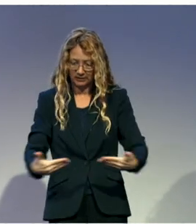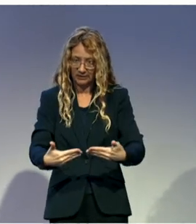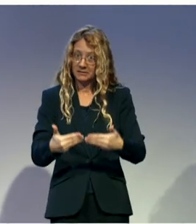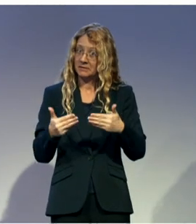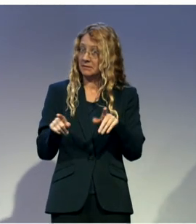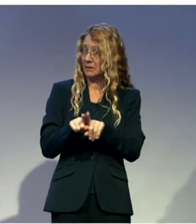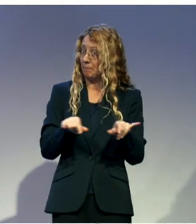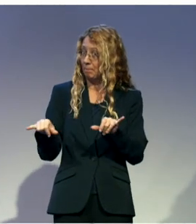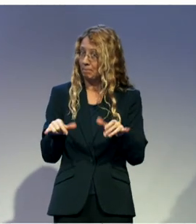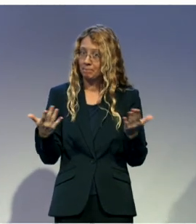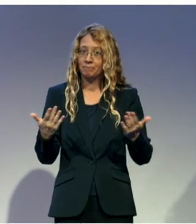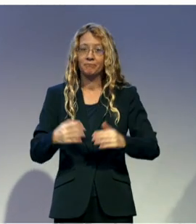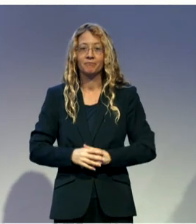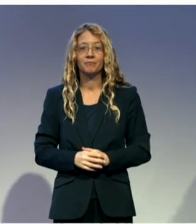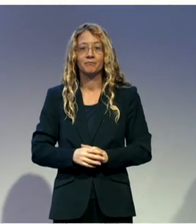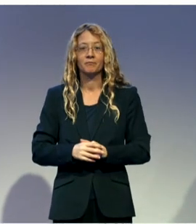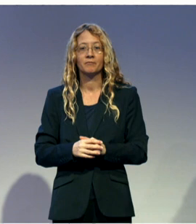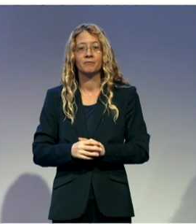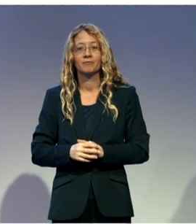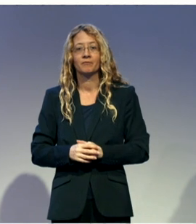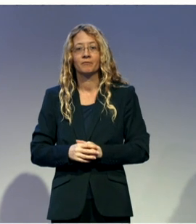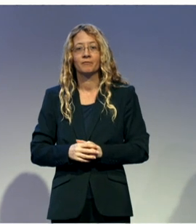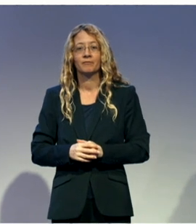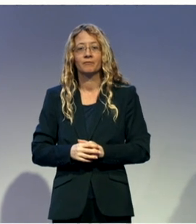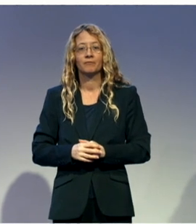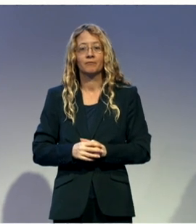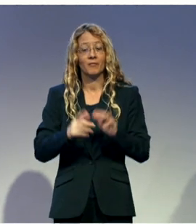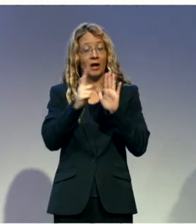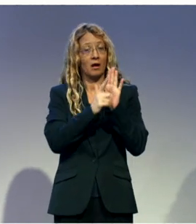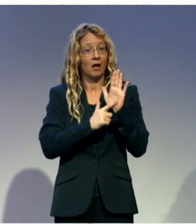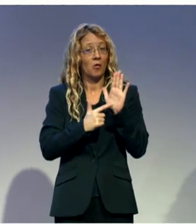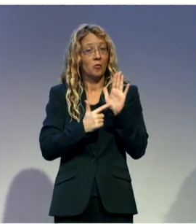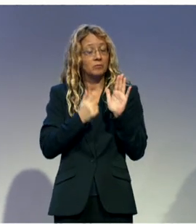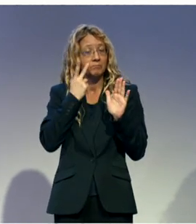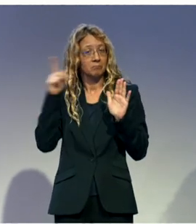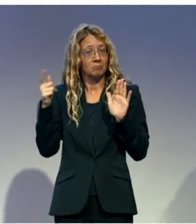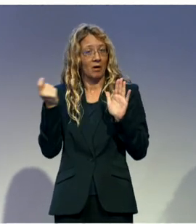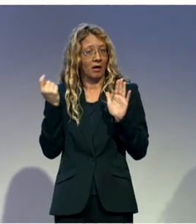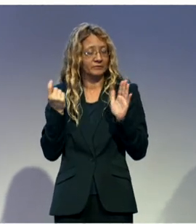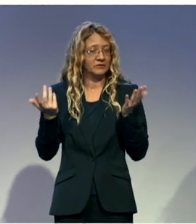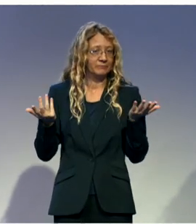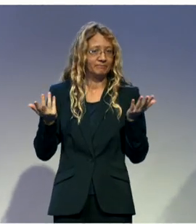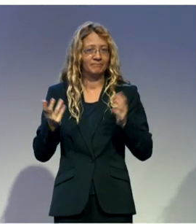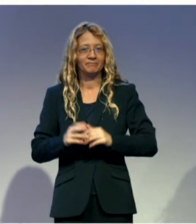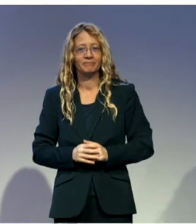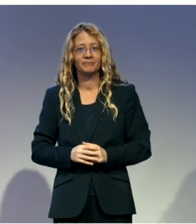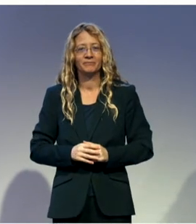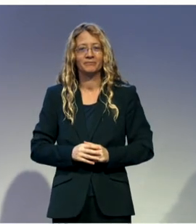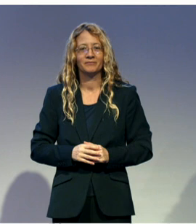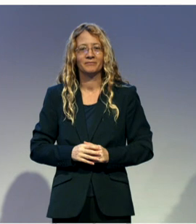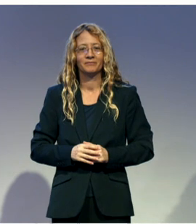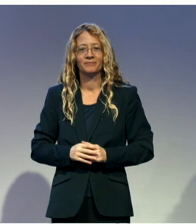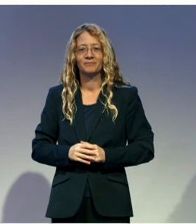about the environment in which we operate in. There is no affirmative